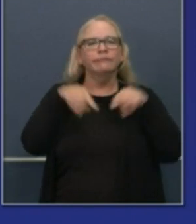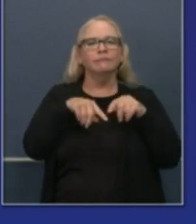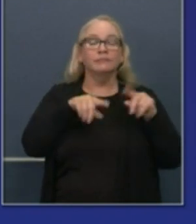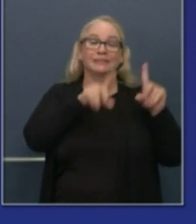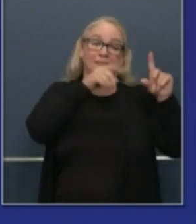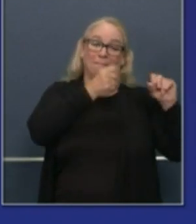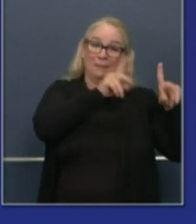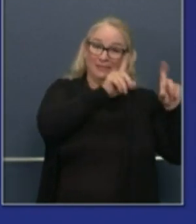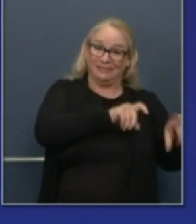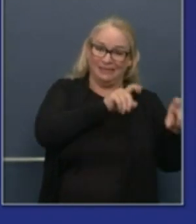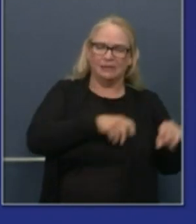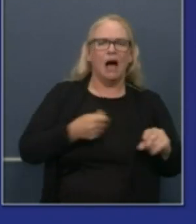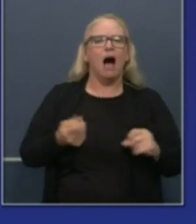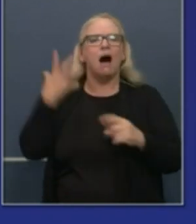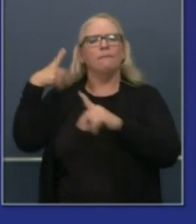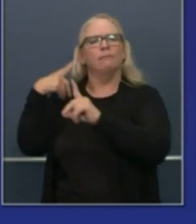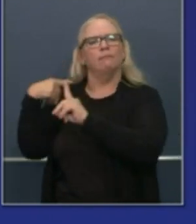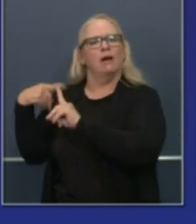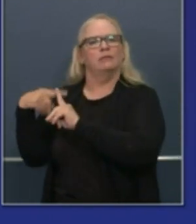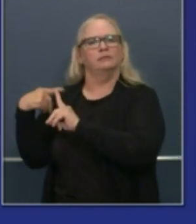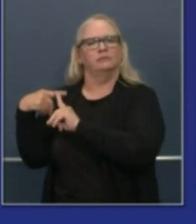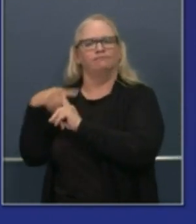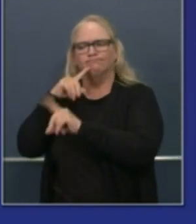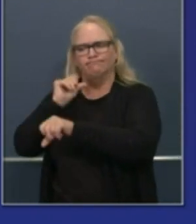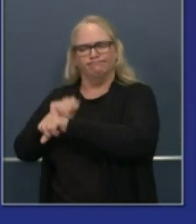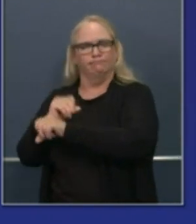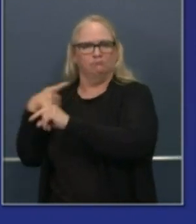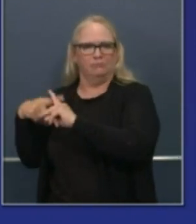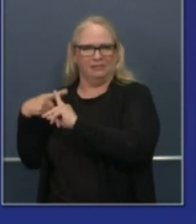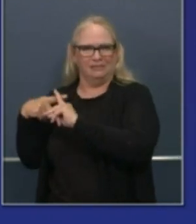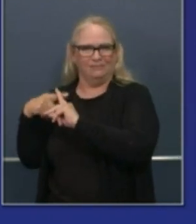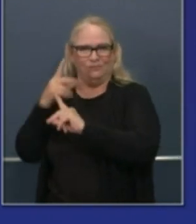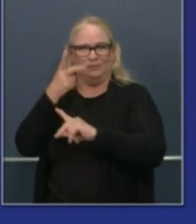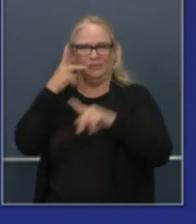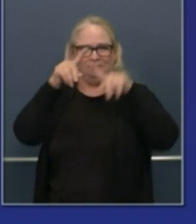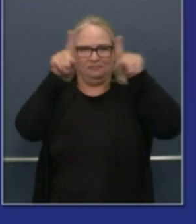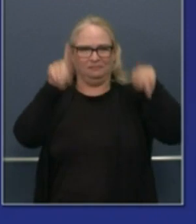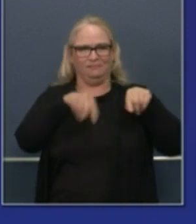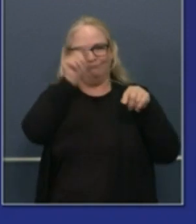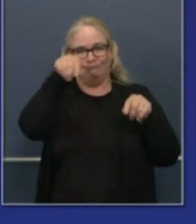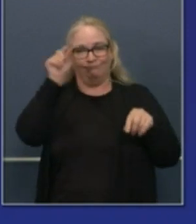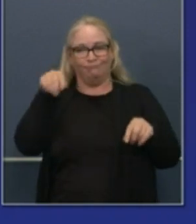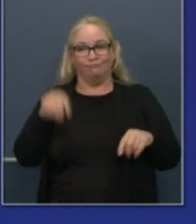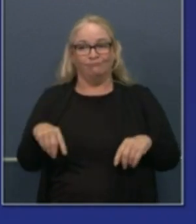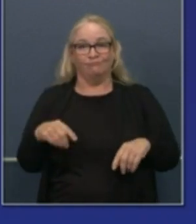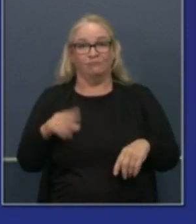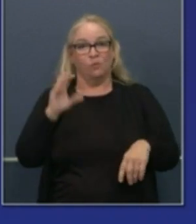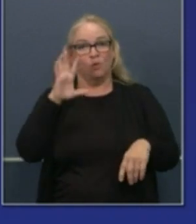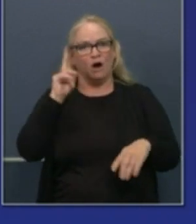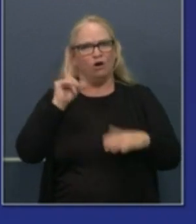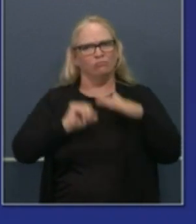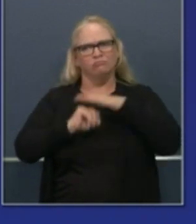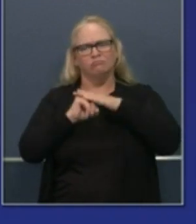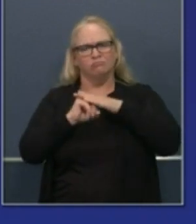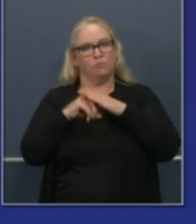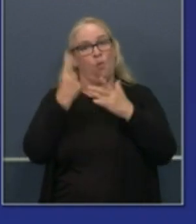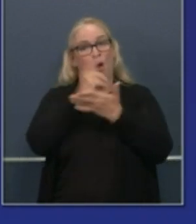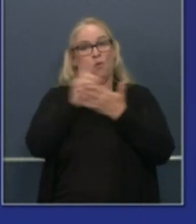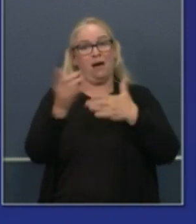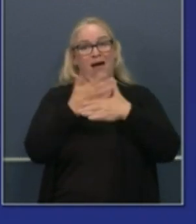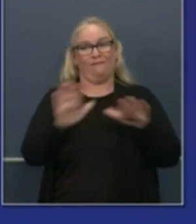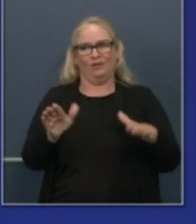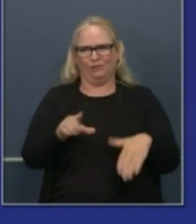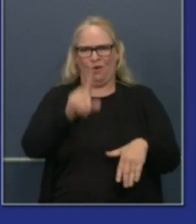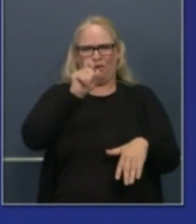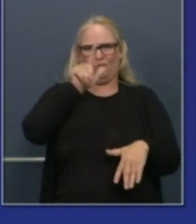becomes a positivity rate with now record seven-day average of daily tests over 124